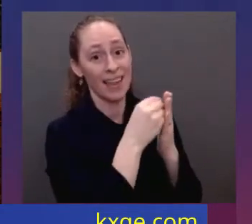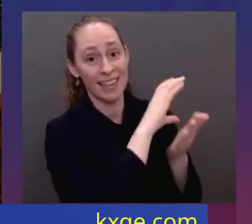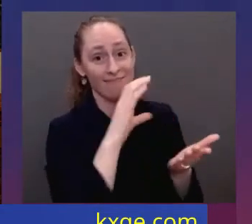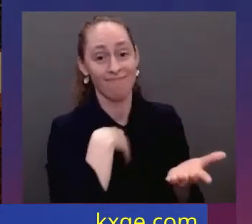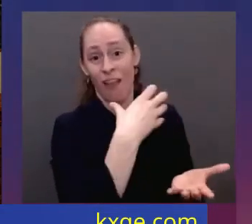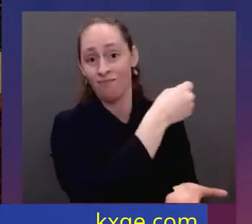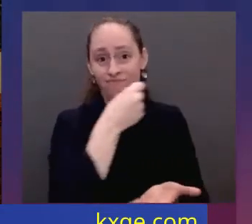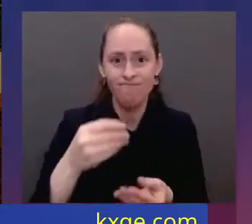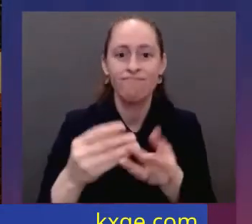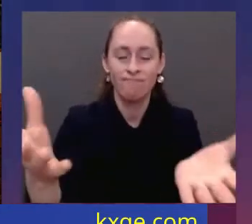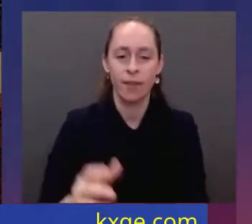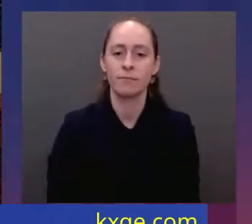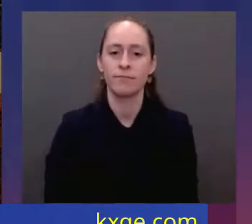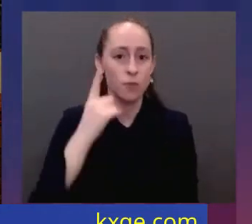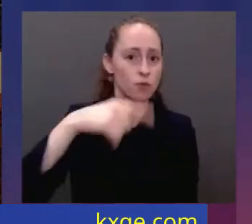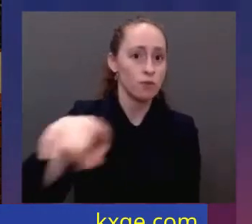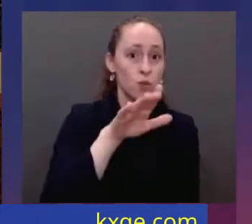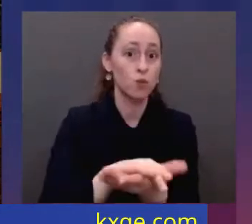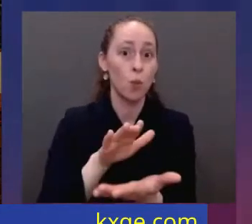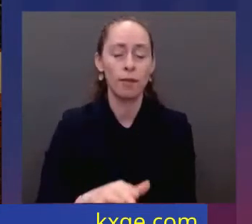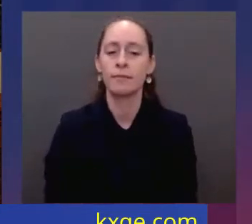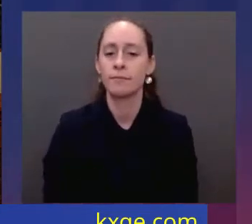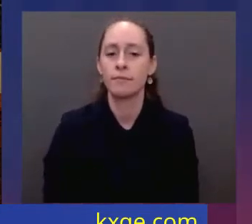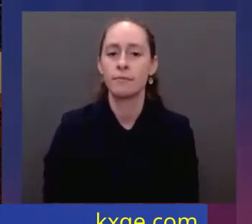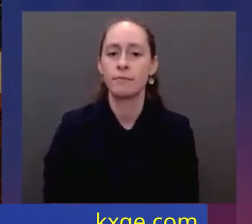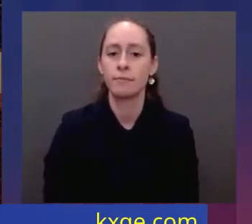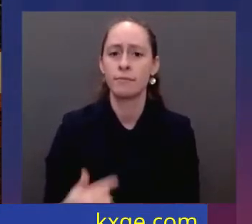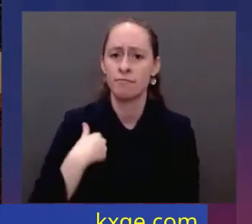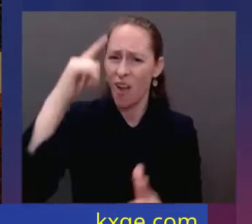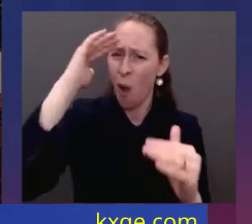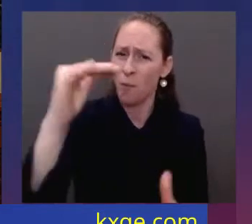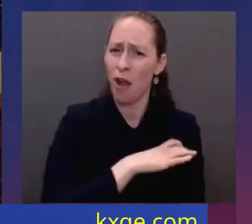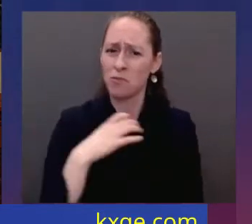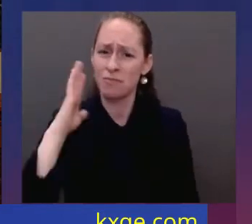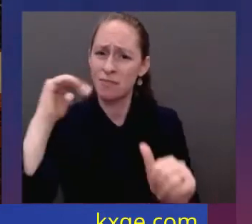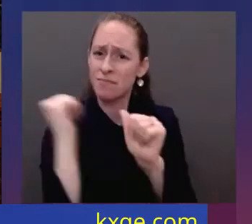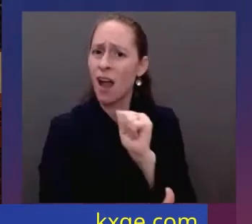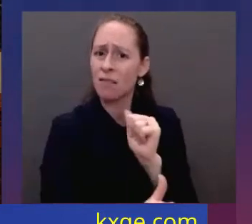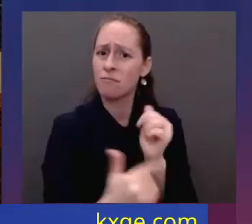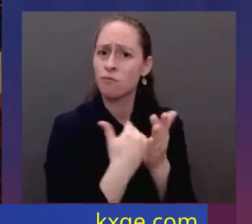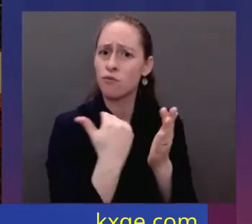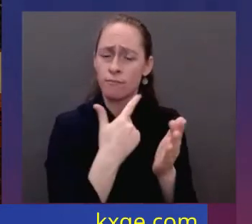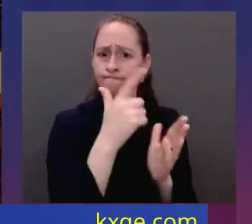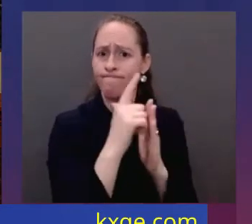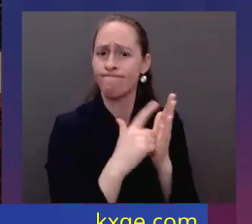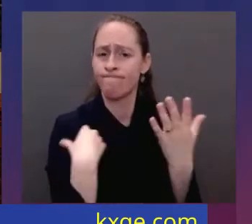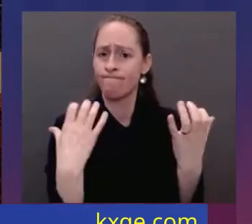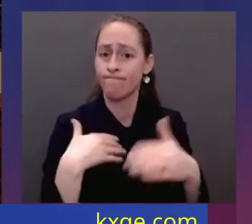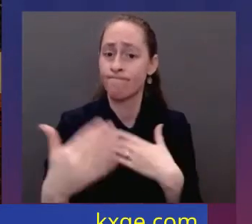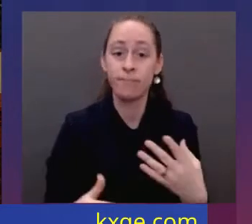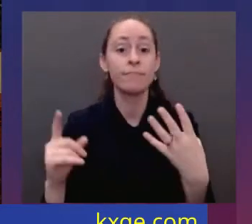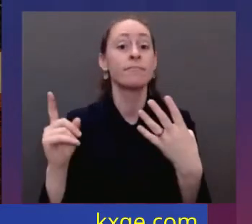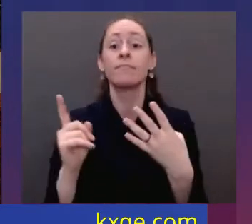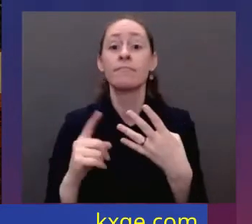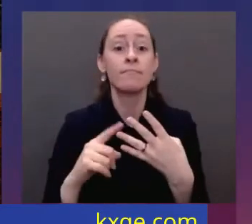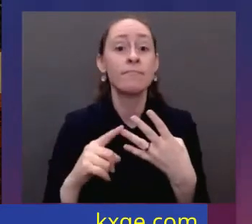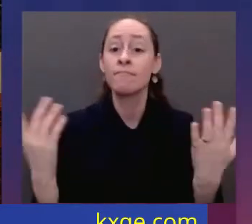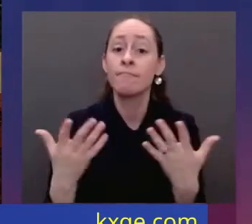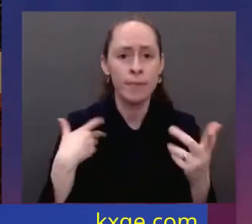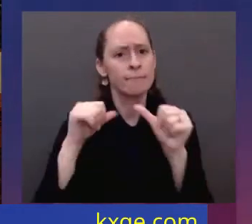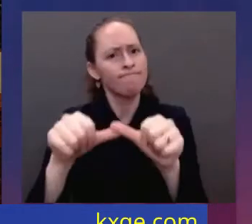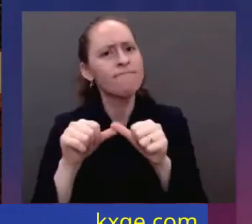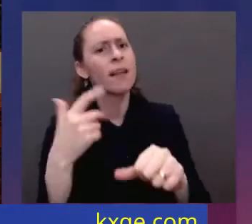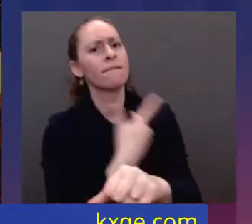them again. So I expect Congress, and I hope you'll pass that quickly. Fourth, we'll continue vaccinating the world. We've sent 475 million vaccine doses to 112